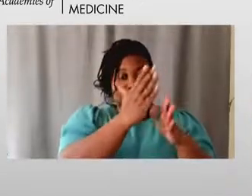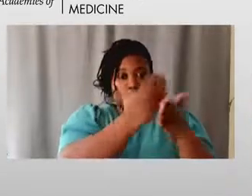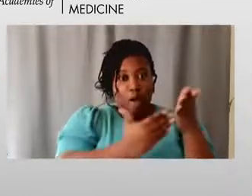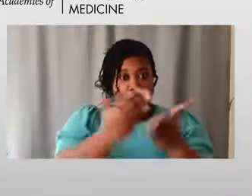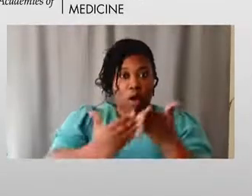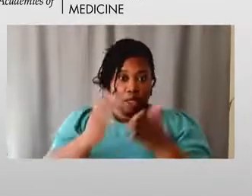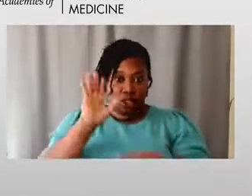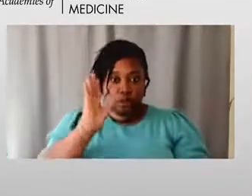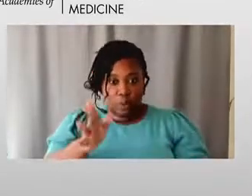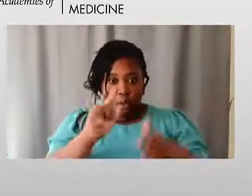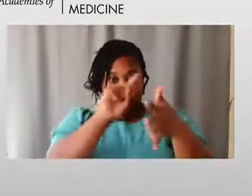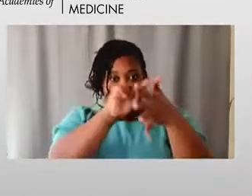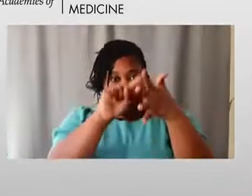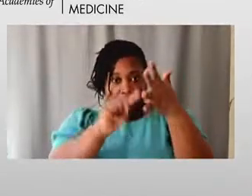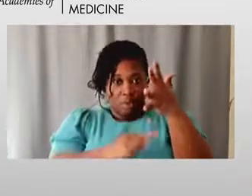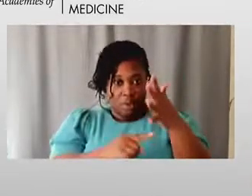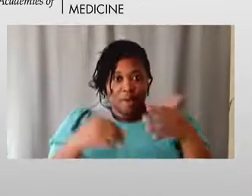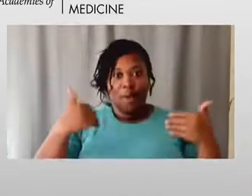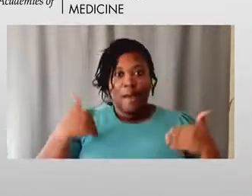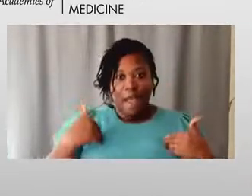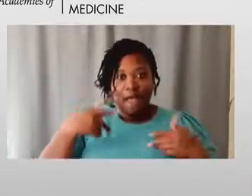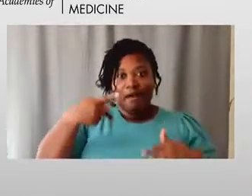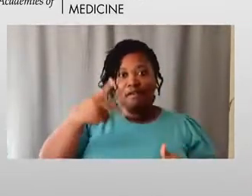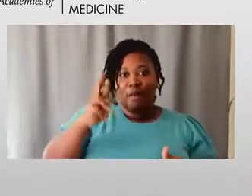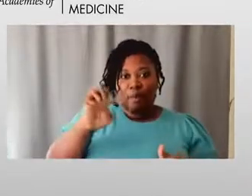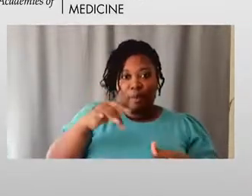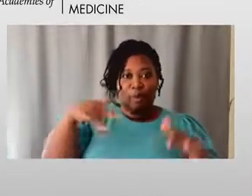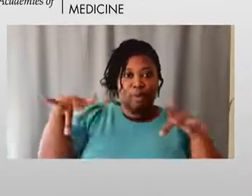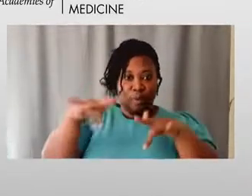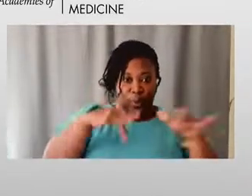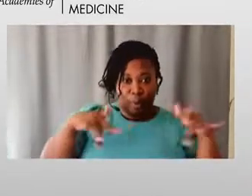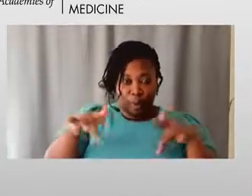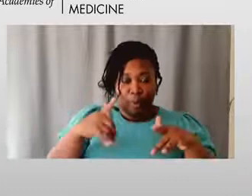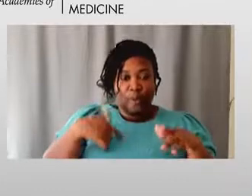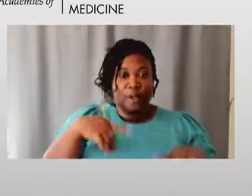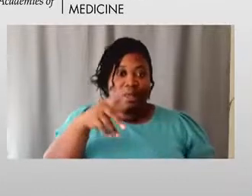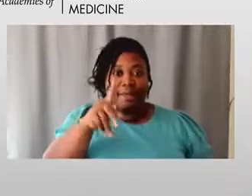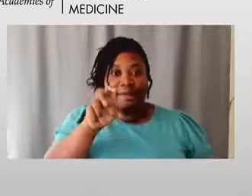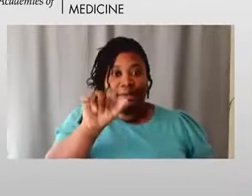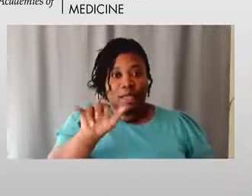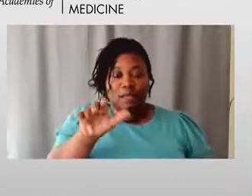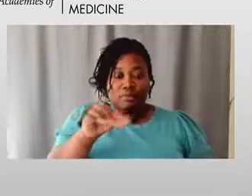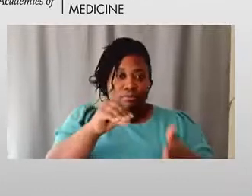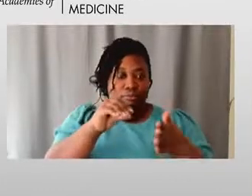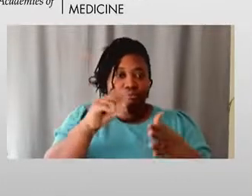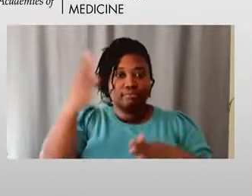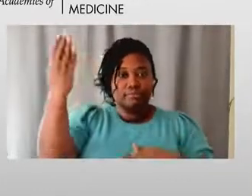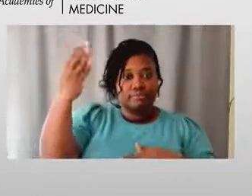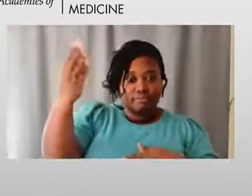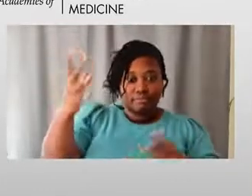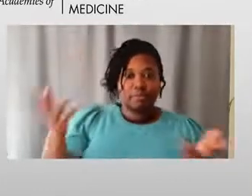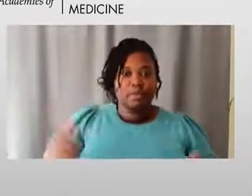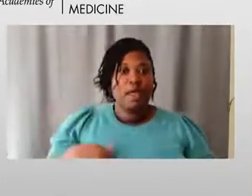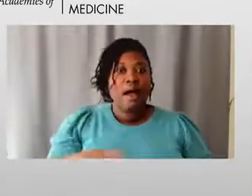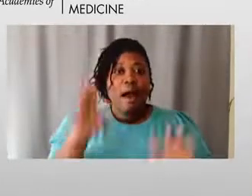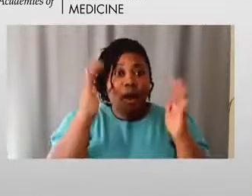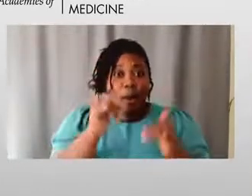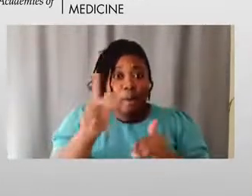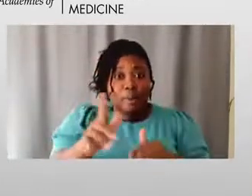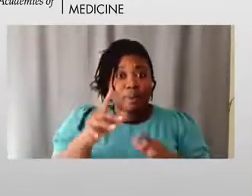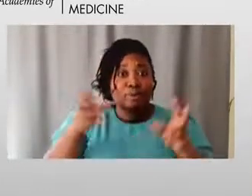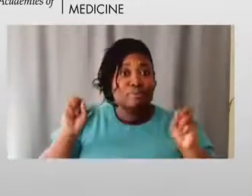pre-recorded keynote sessions. I hope that you took the opportunity to listen to Dr.